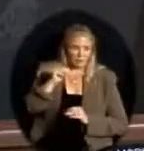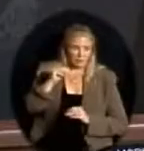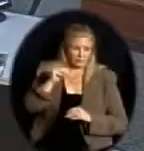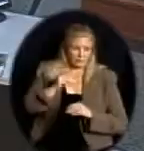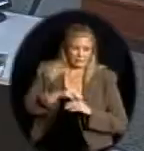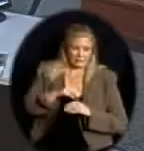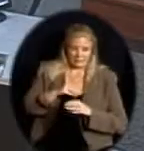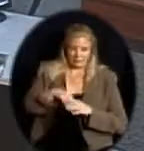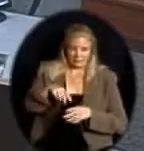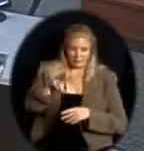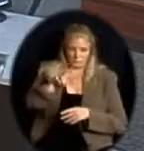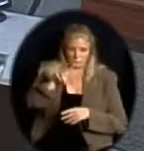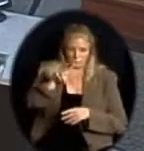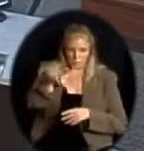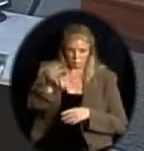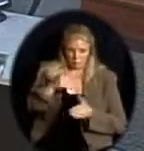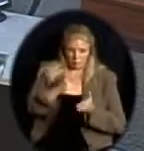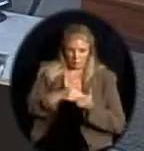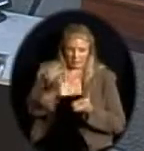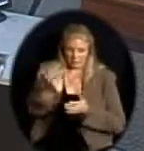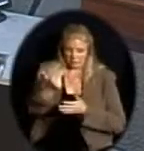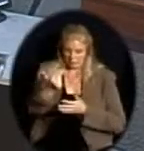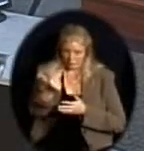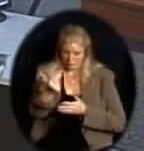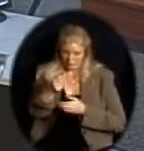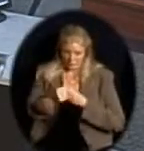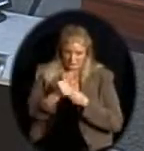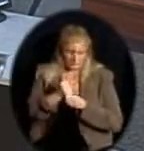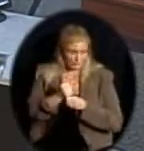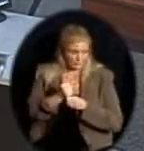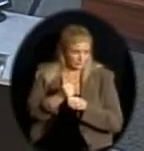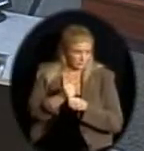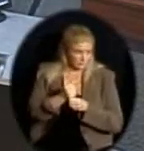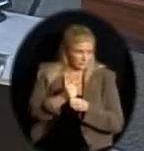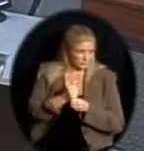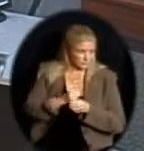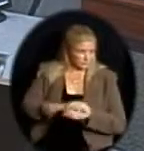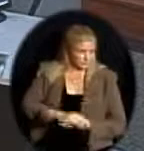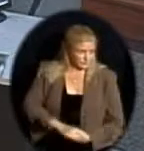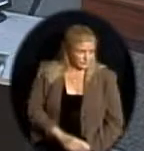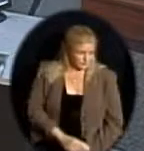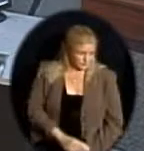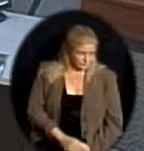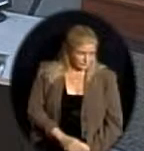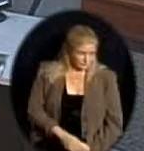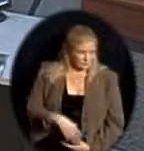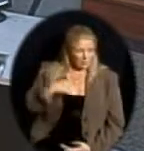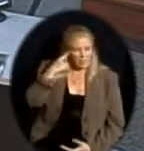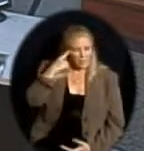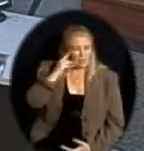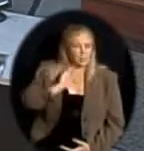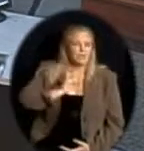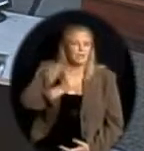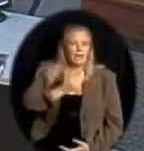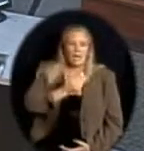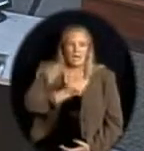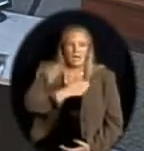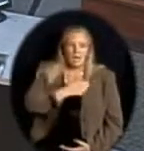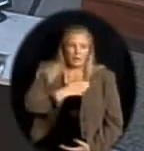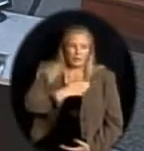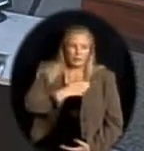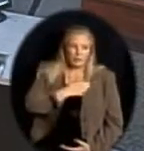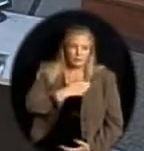in order for change to occur, tragically. Right. I think our other silent advocates certainly are our parents. This is a community that